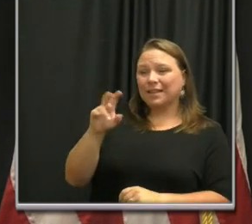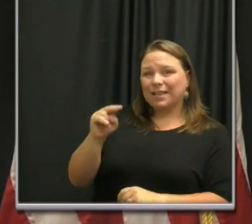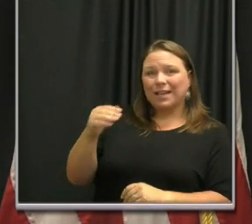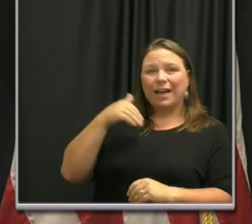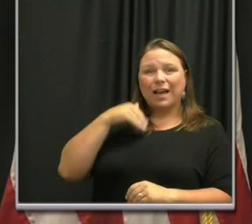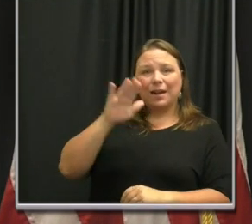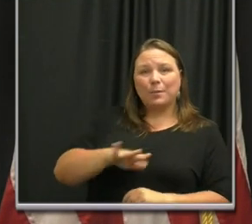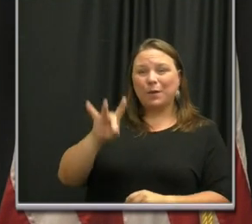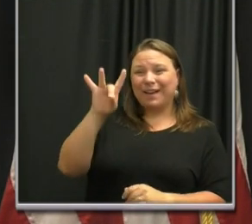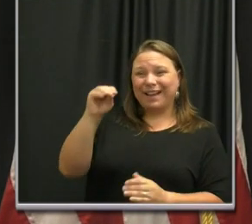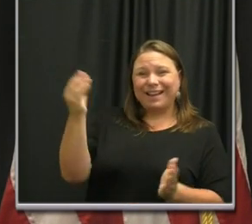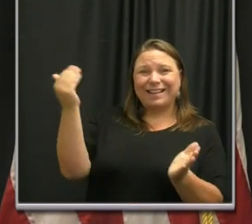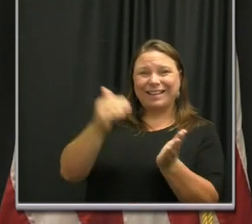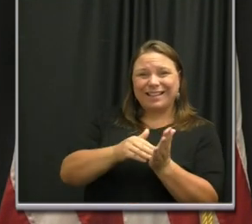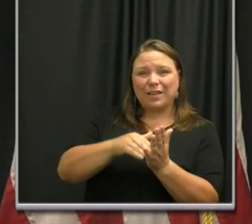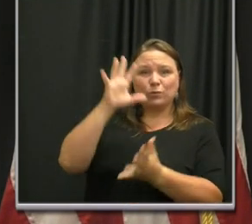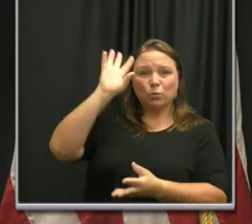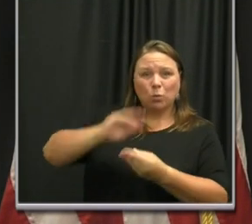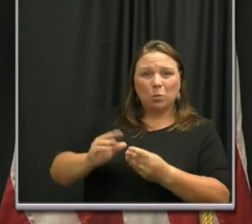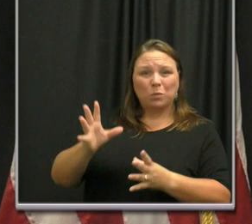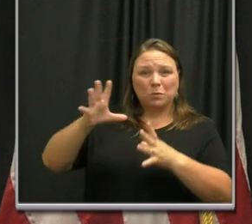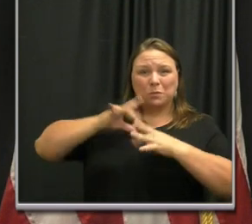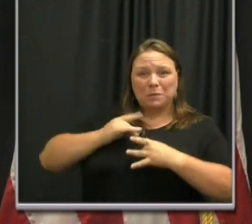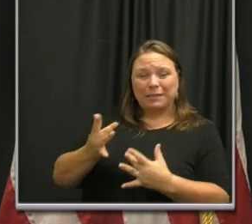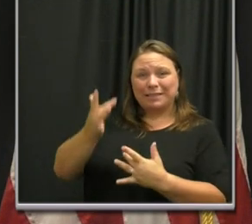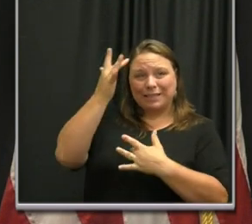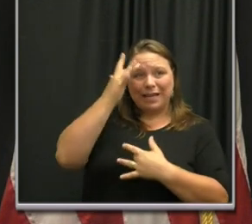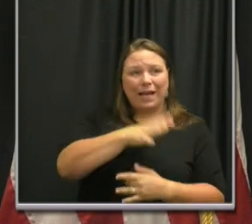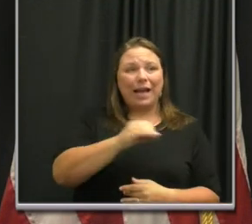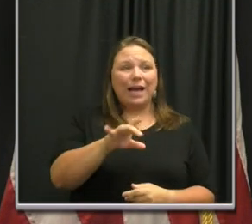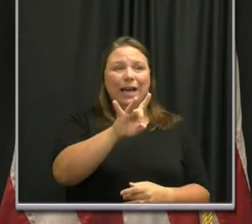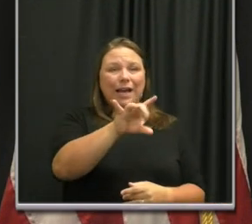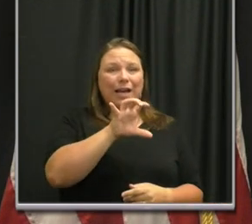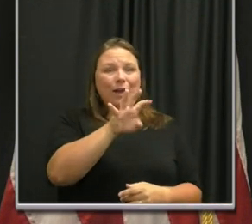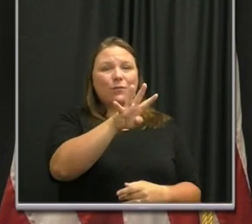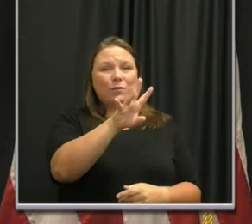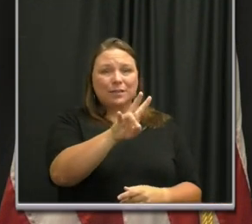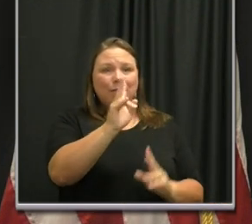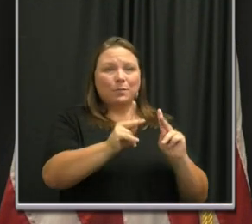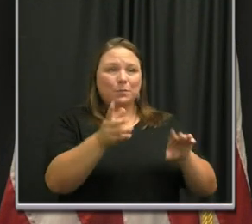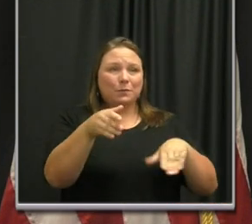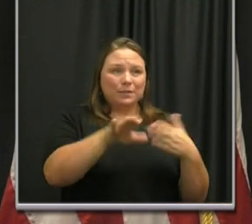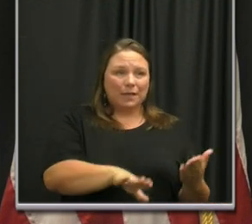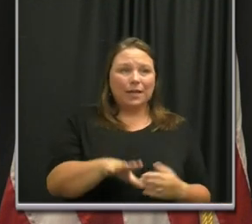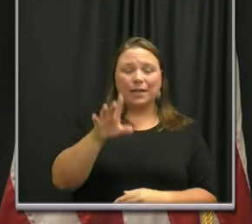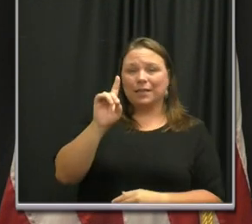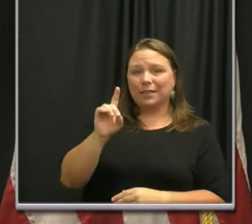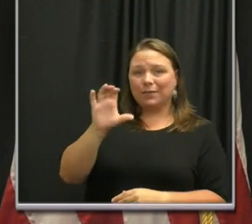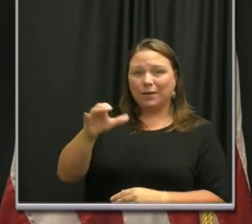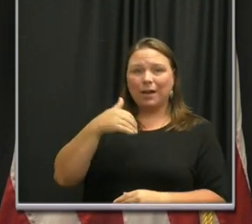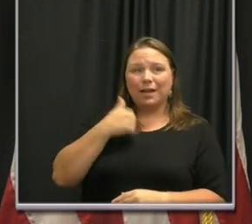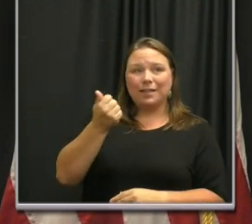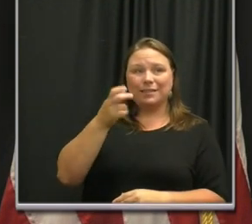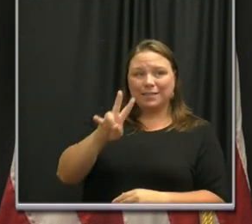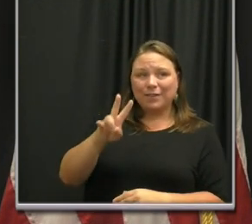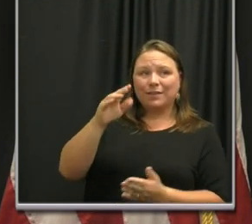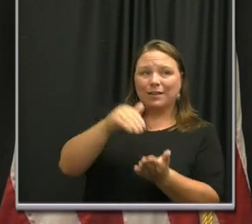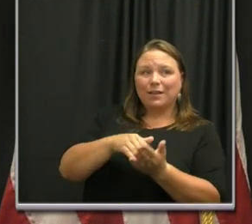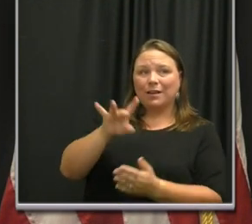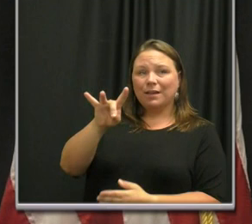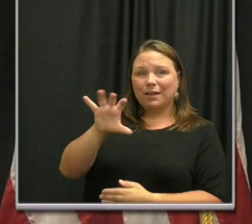nearly 80,000 total cases and 847 deaths to date. Davidson County has had 17